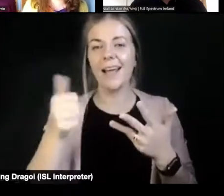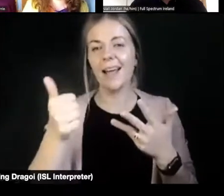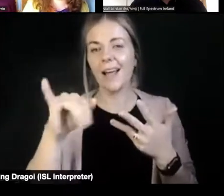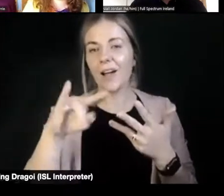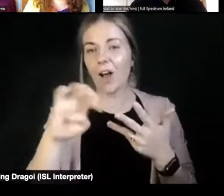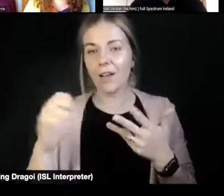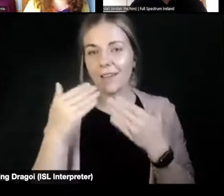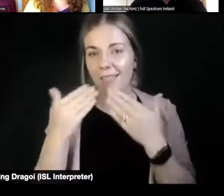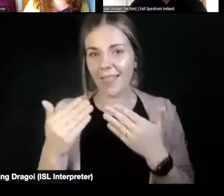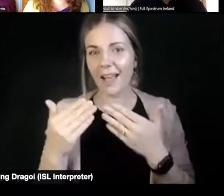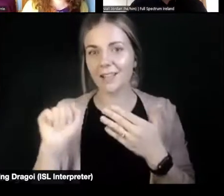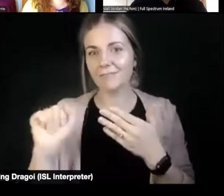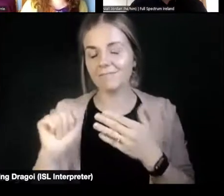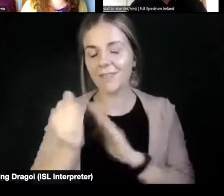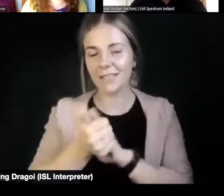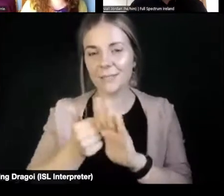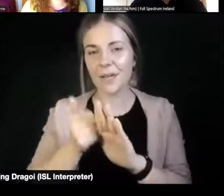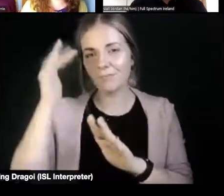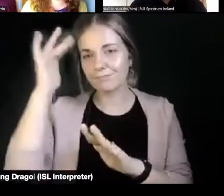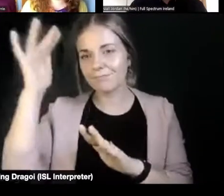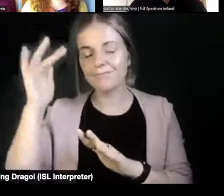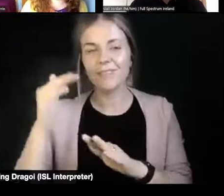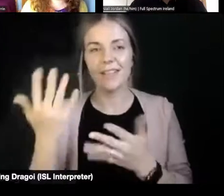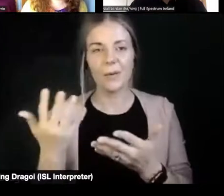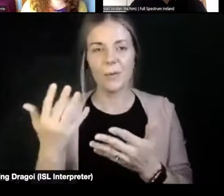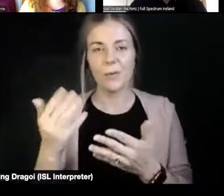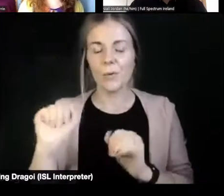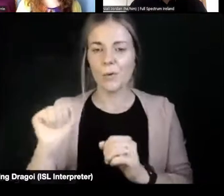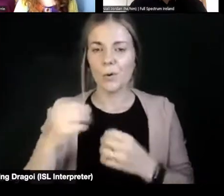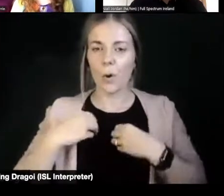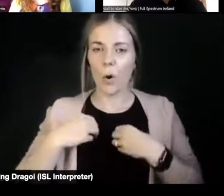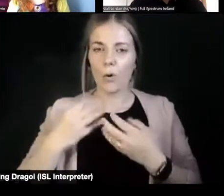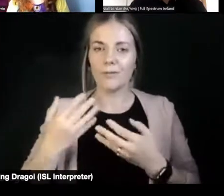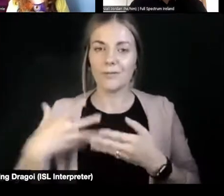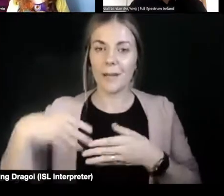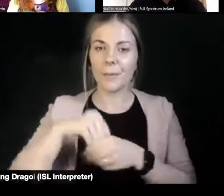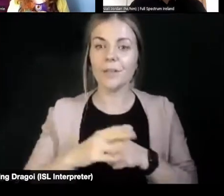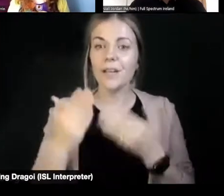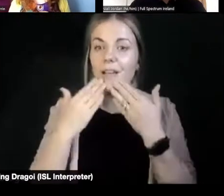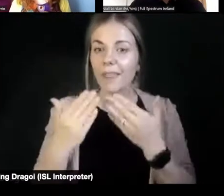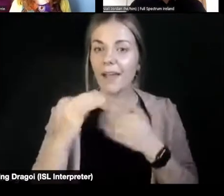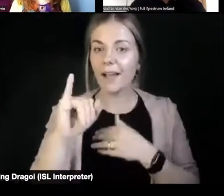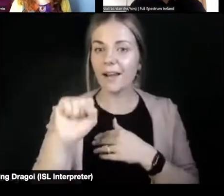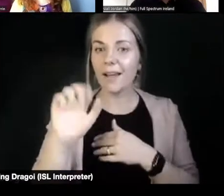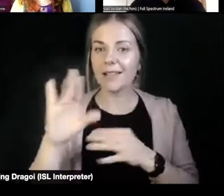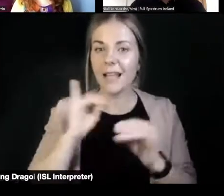the fantastic input. And I'd to thank Ashton, ISL and Terry.